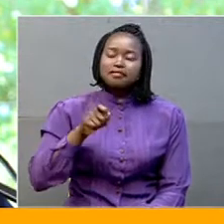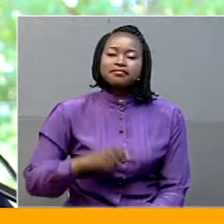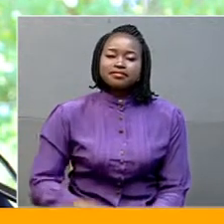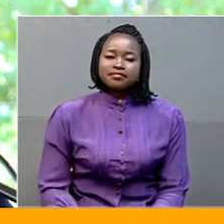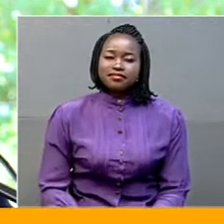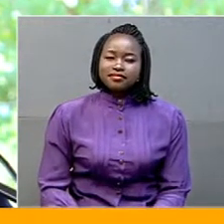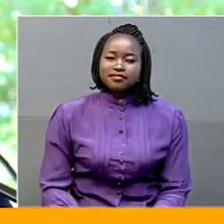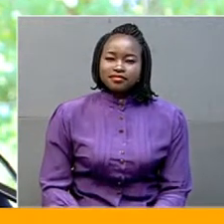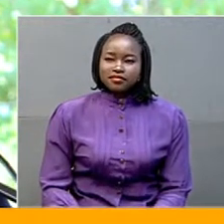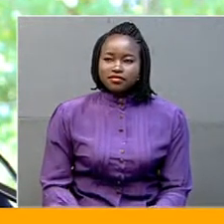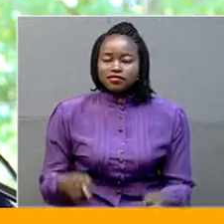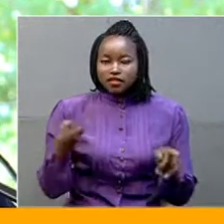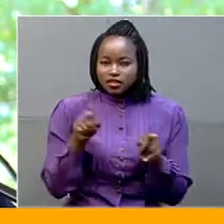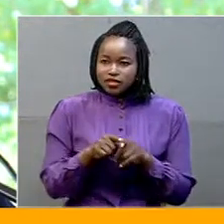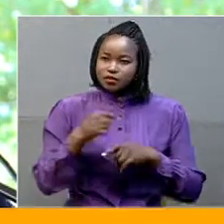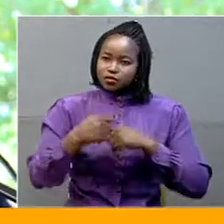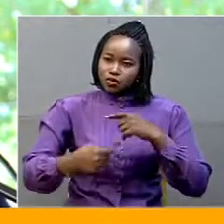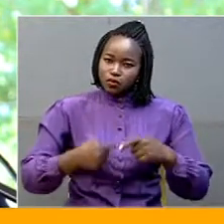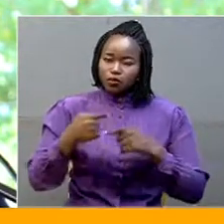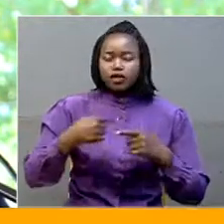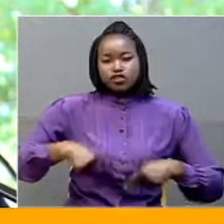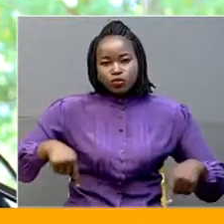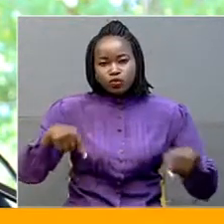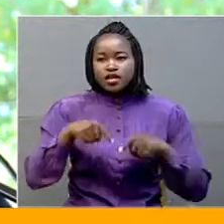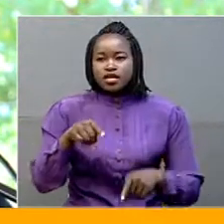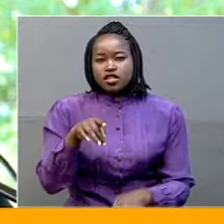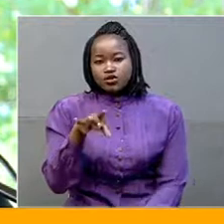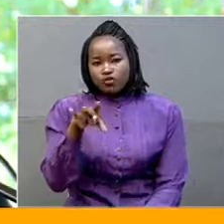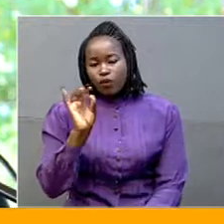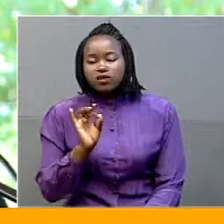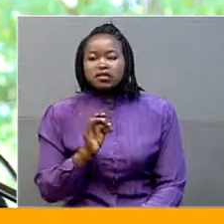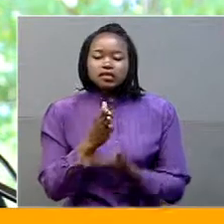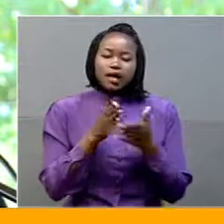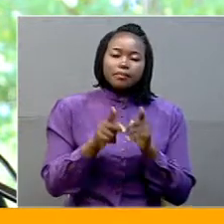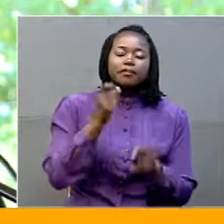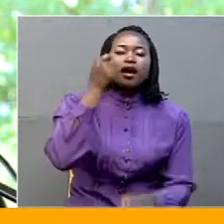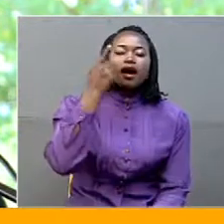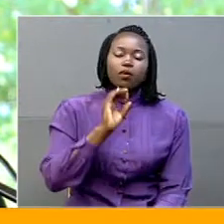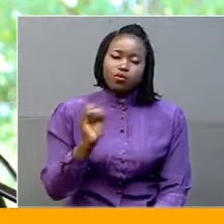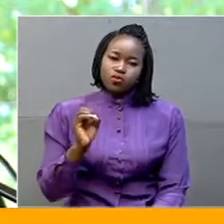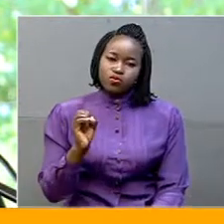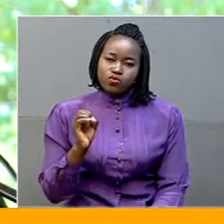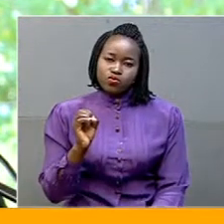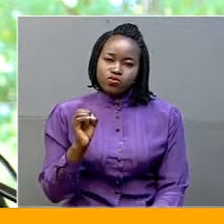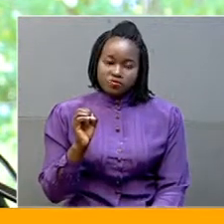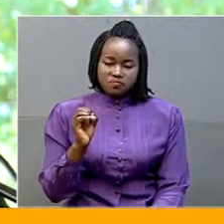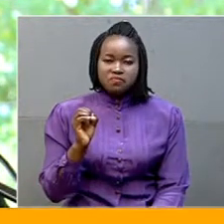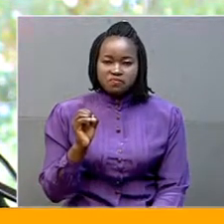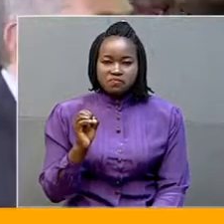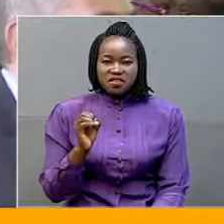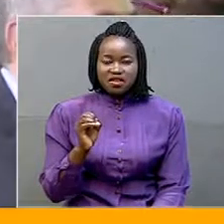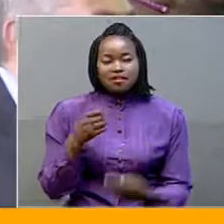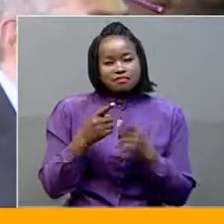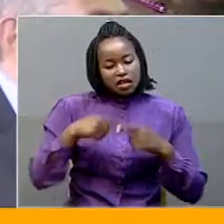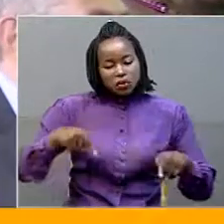And normally we take stands which some people don't like or don't understand. But for us, we don't mind